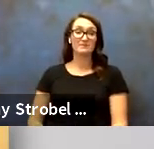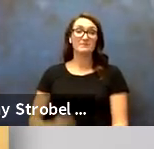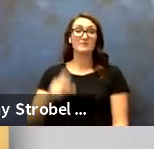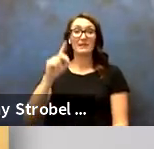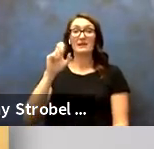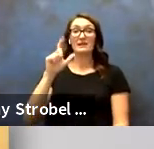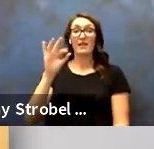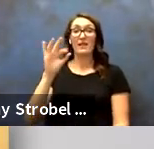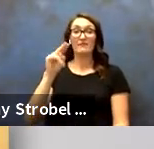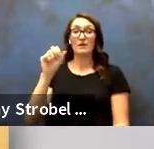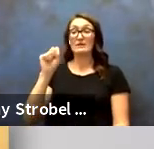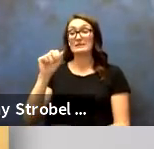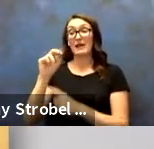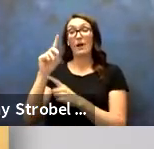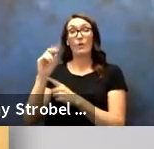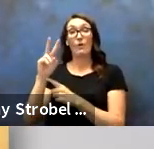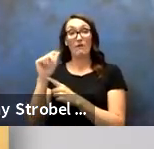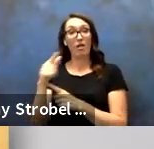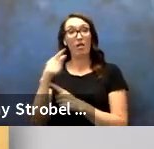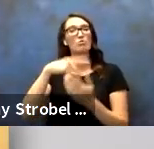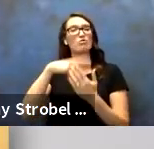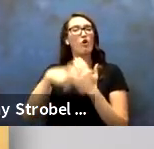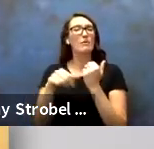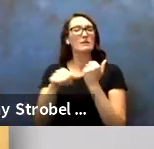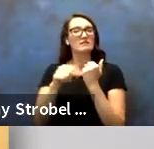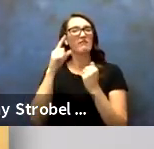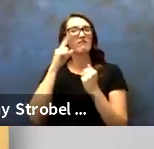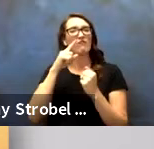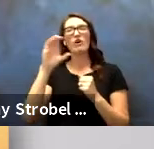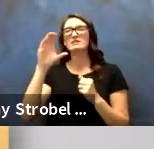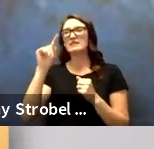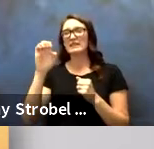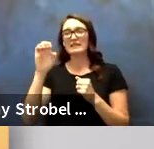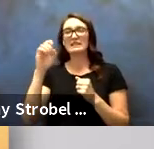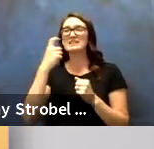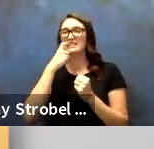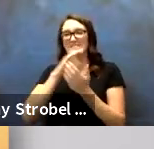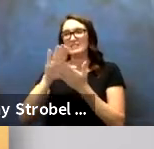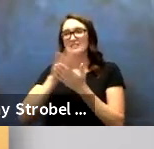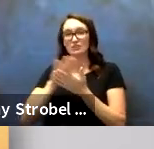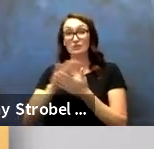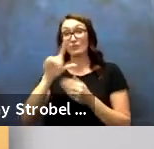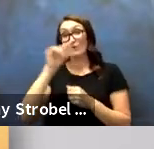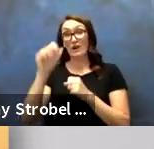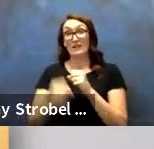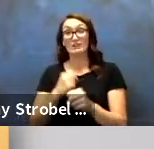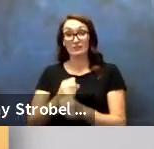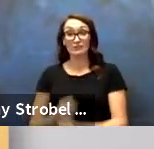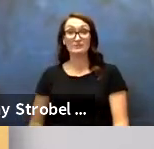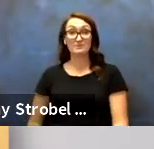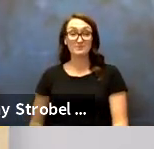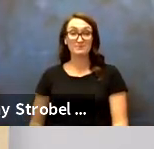Delfina Sandoval, Program Assistant for Career Technical and Dental Hygiene, 20 years of service.